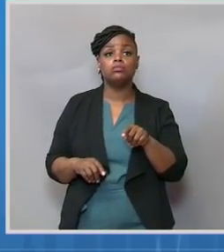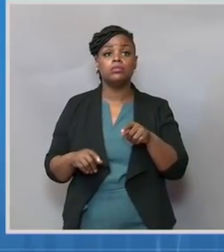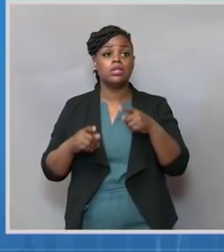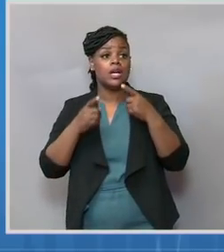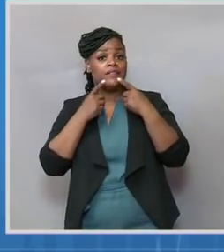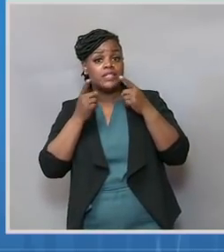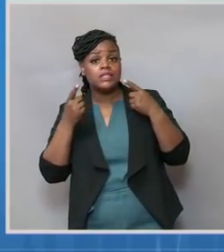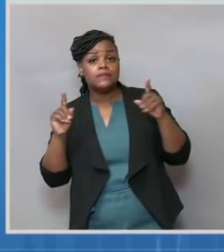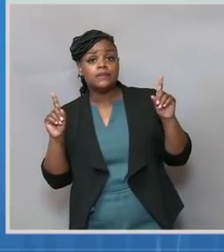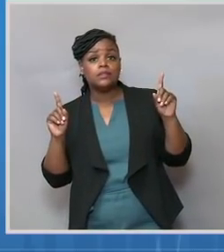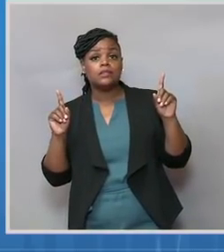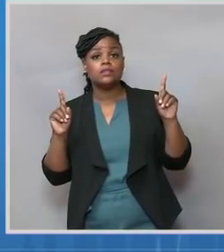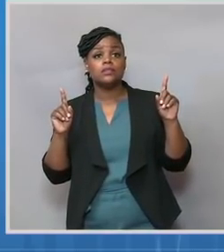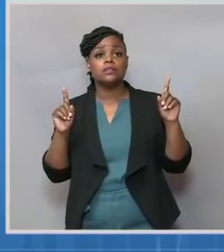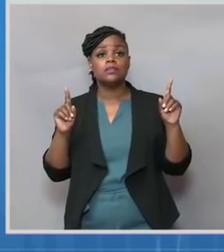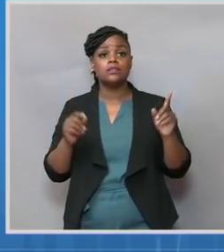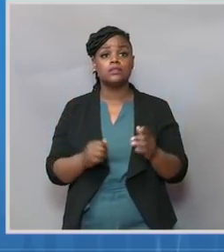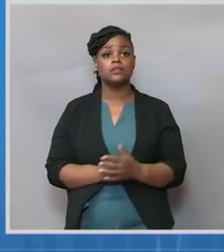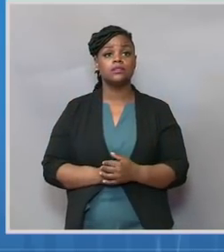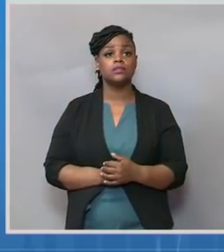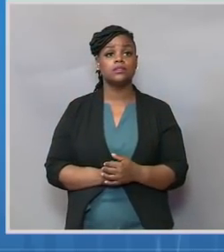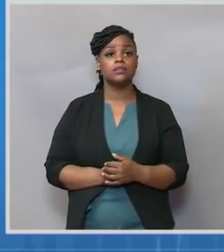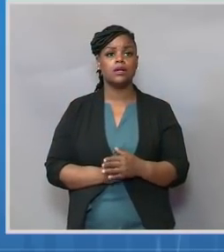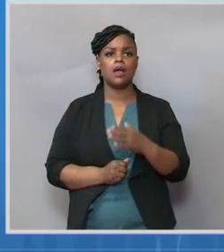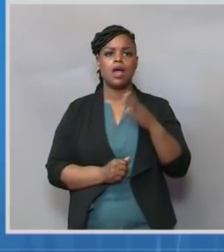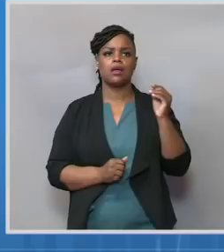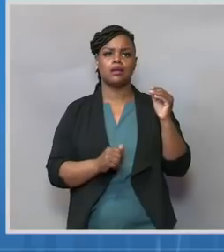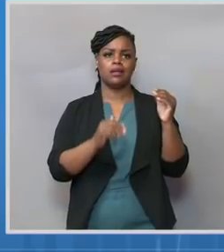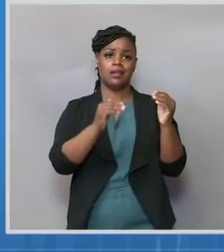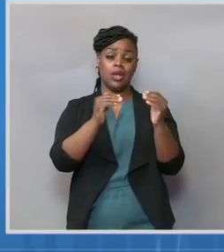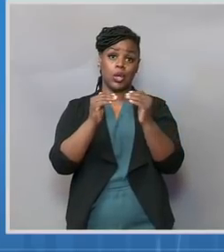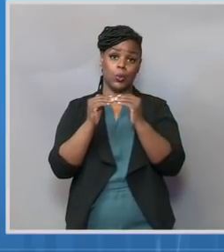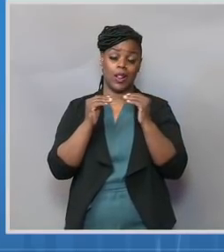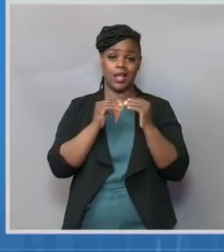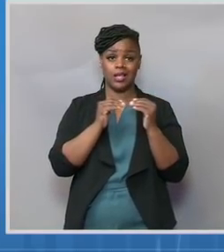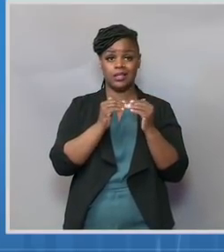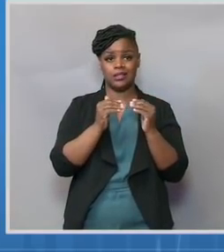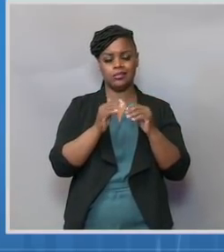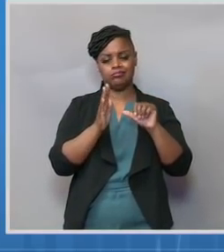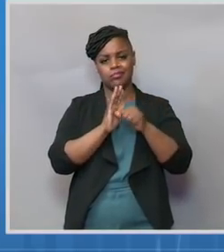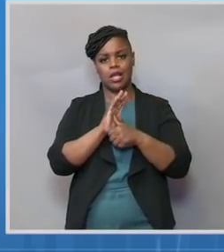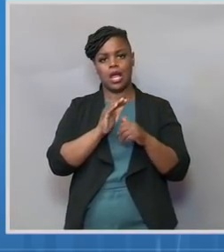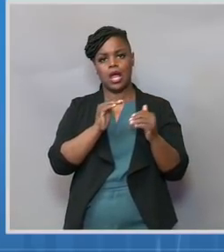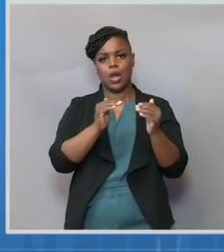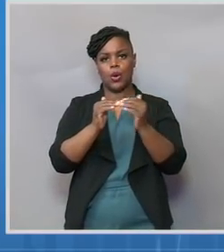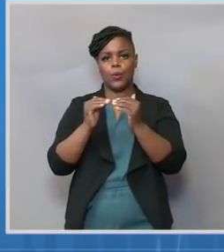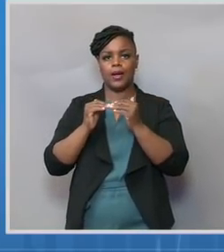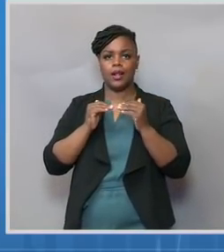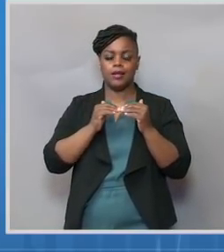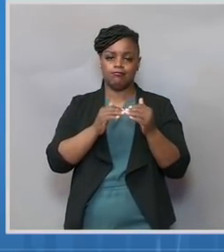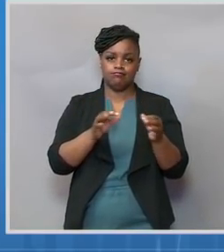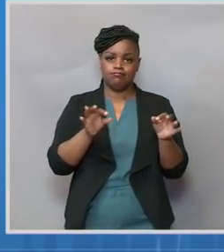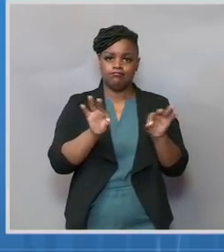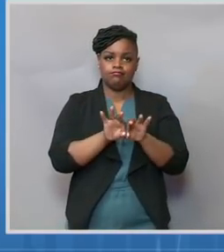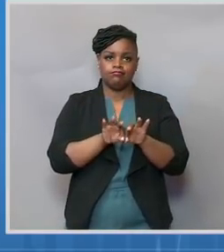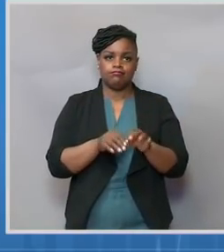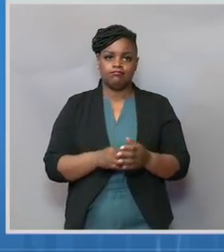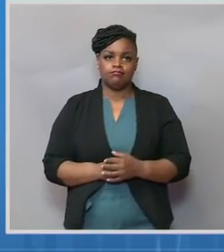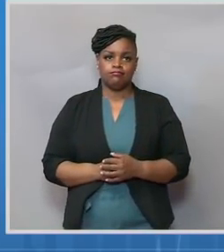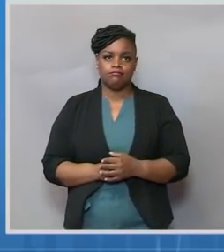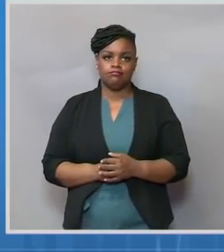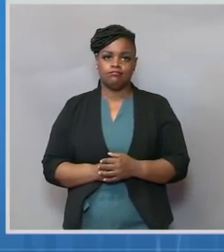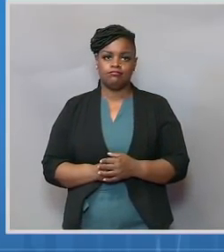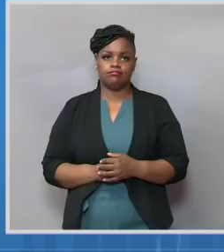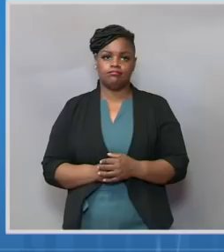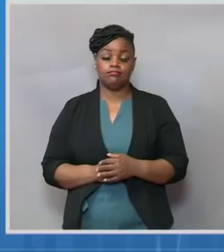make sure that we continue to have equity at the center of everything that we do. But I think the case for getting vaccinated is compelling.